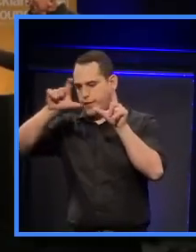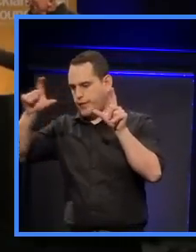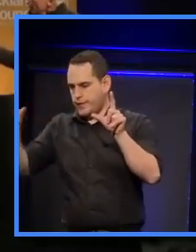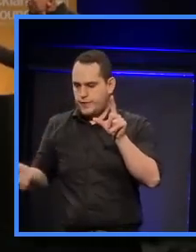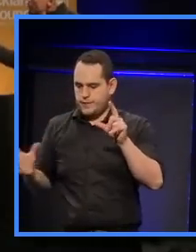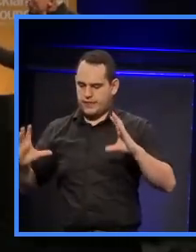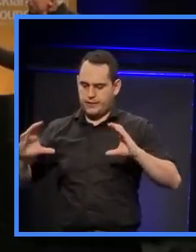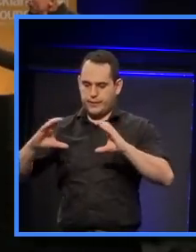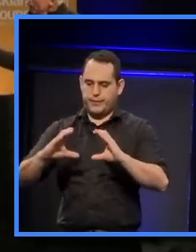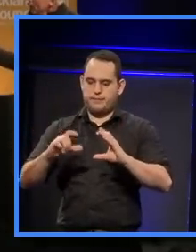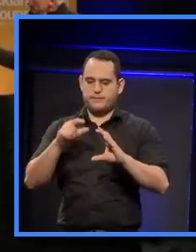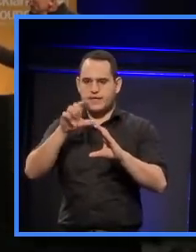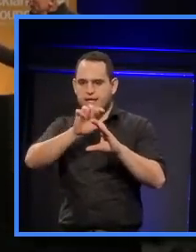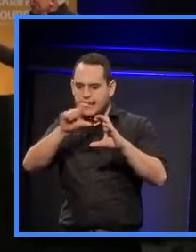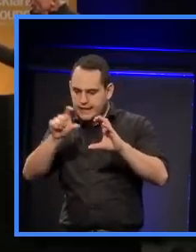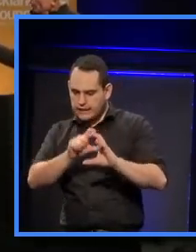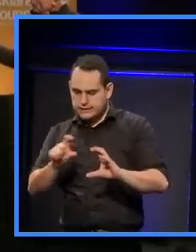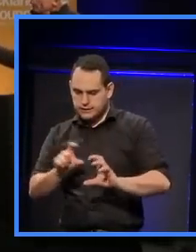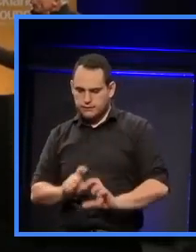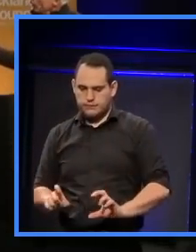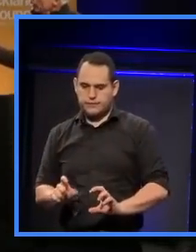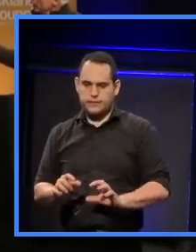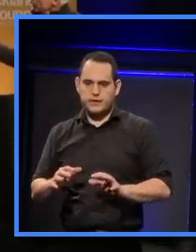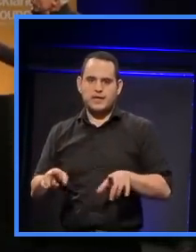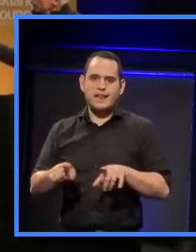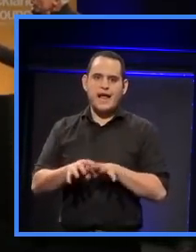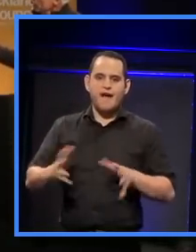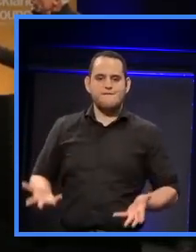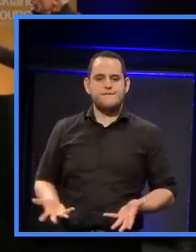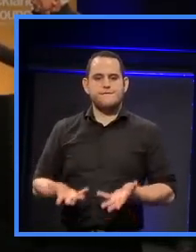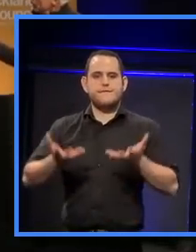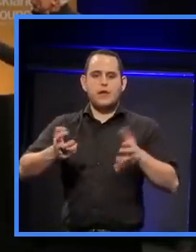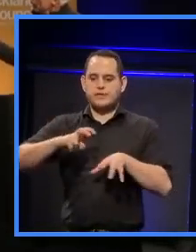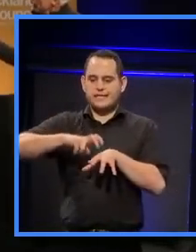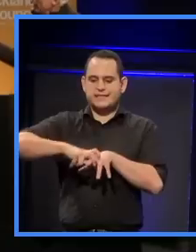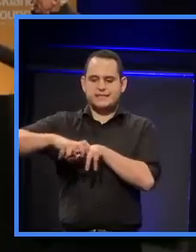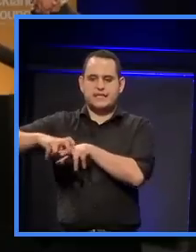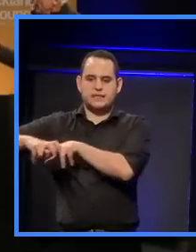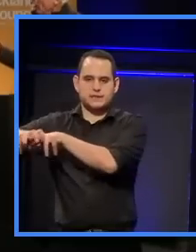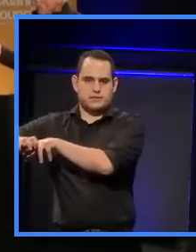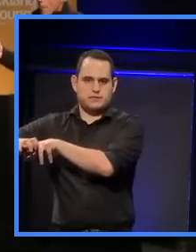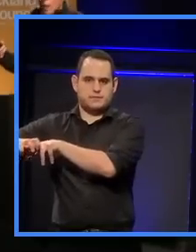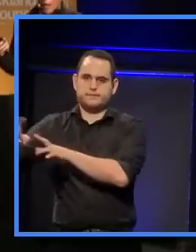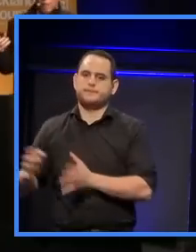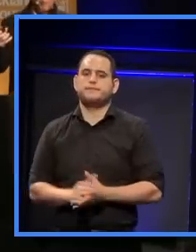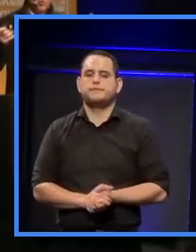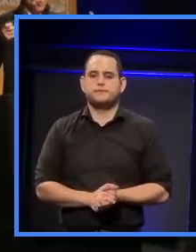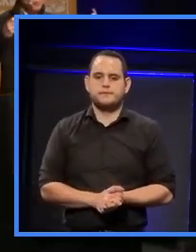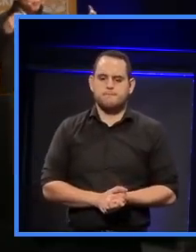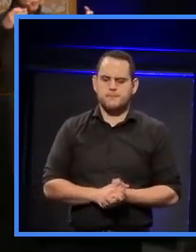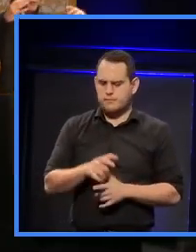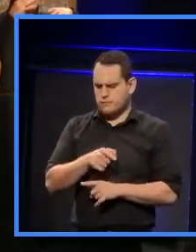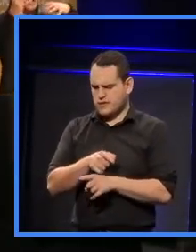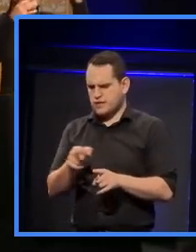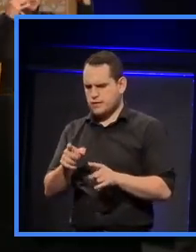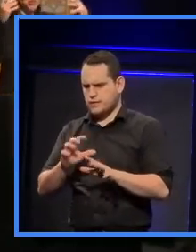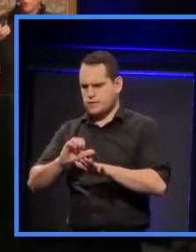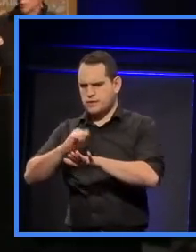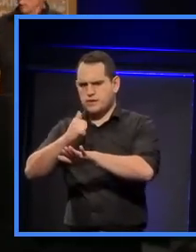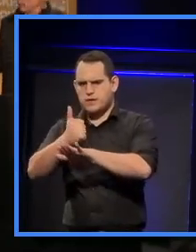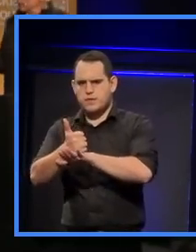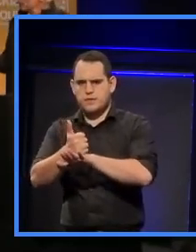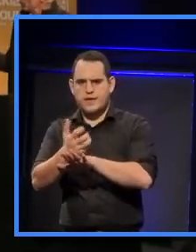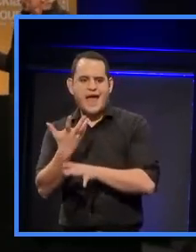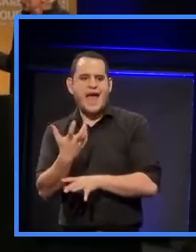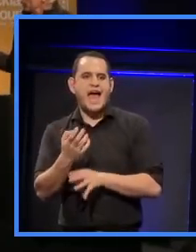a series of inner floating seating pods that are formed with other